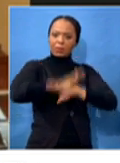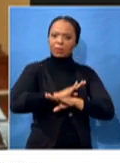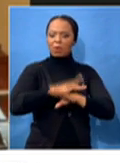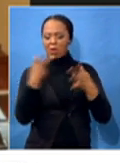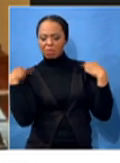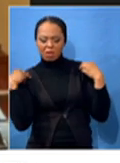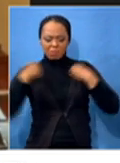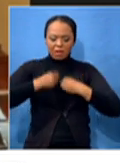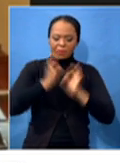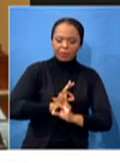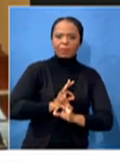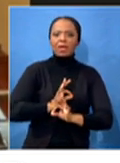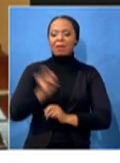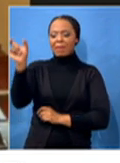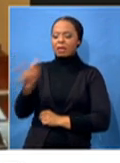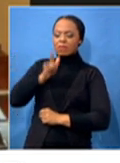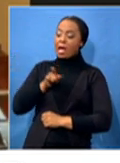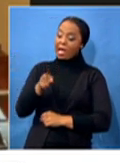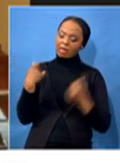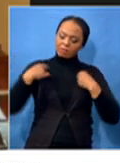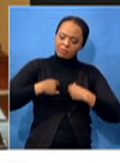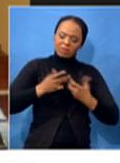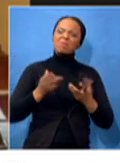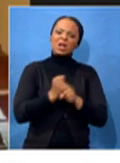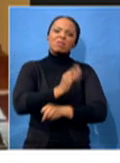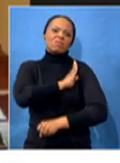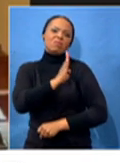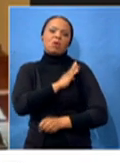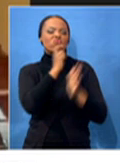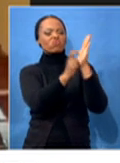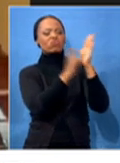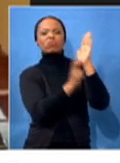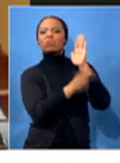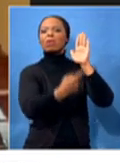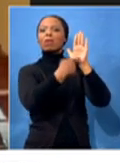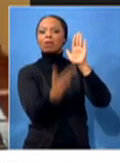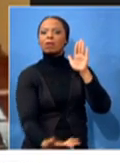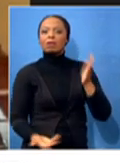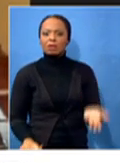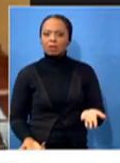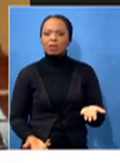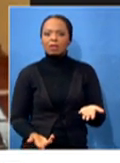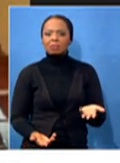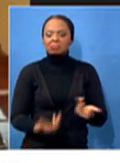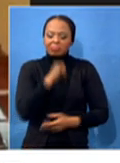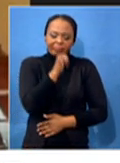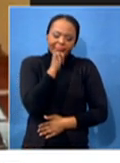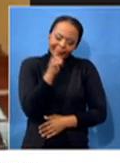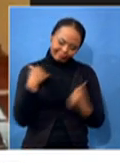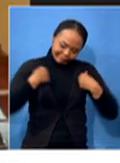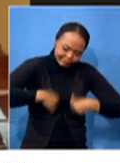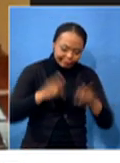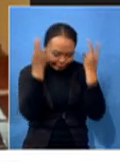became that kind of feeling, but you have to find your way to conquer those kind of things. You have to find